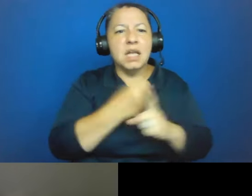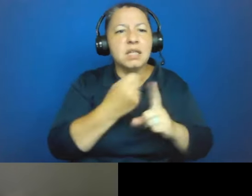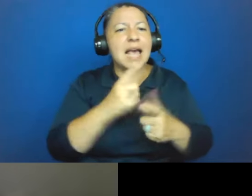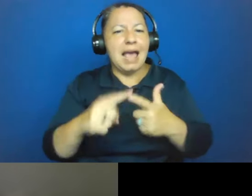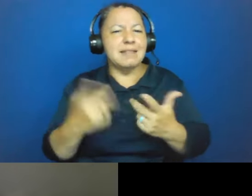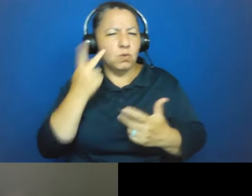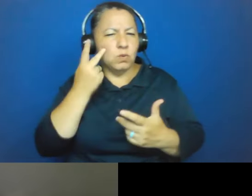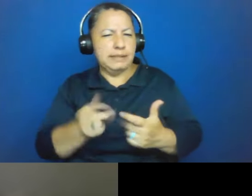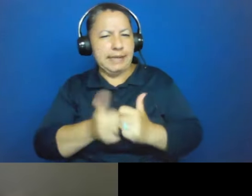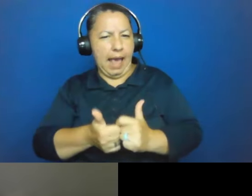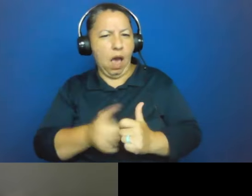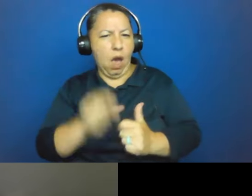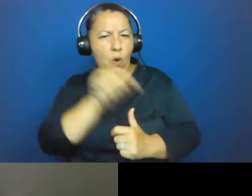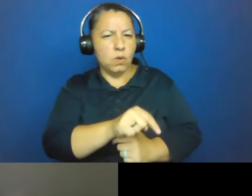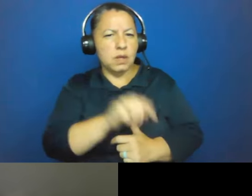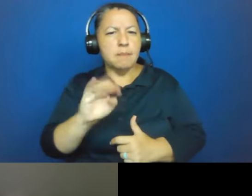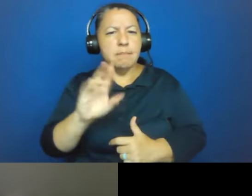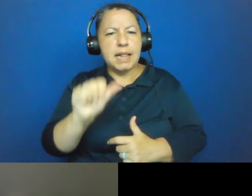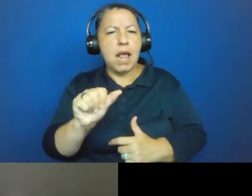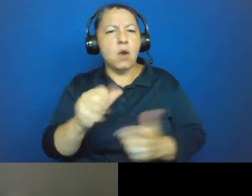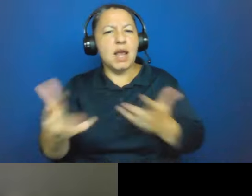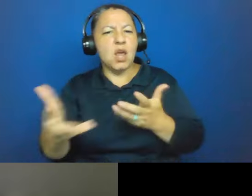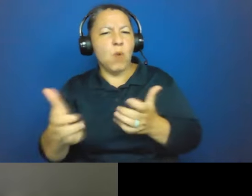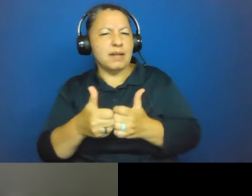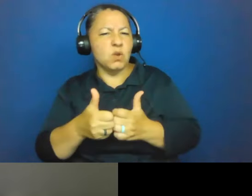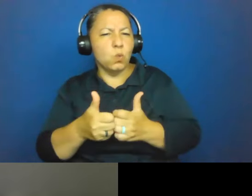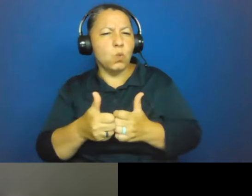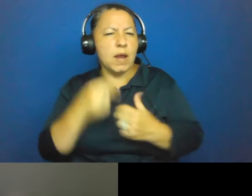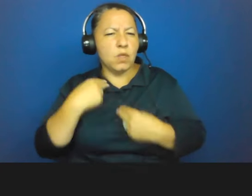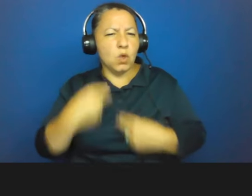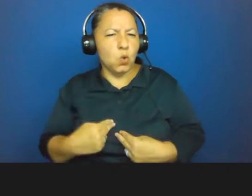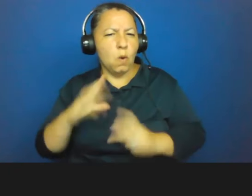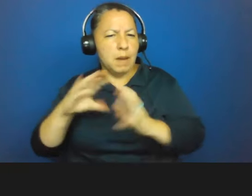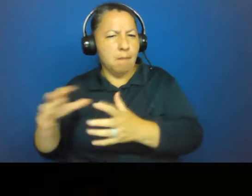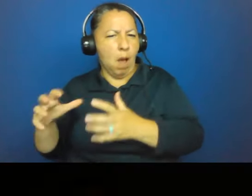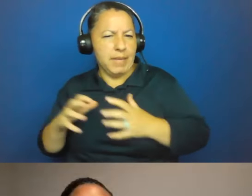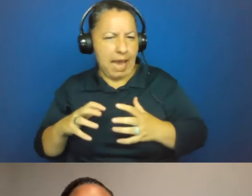populations and how the human populations have helped that. The thing I just want to mention is that DDT